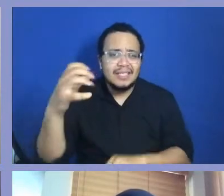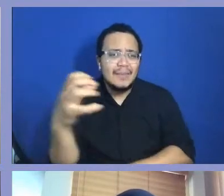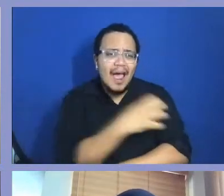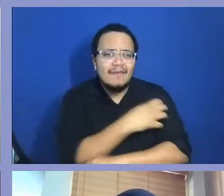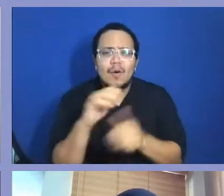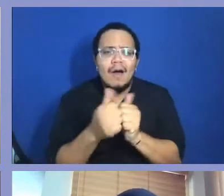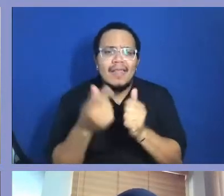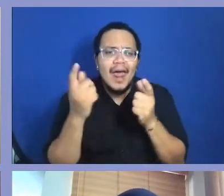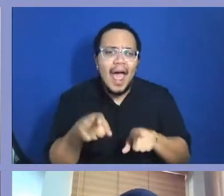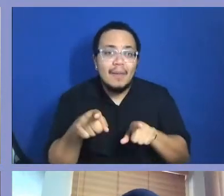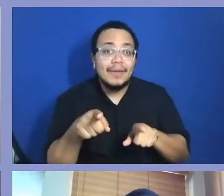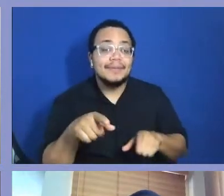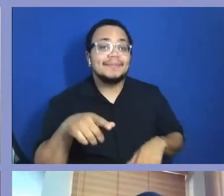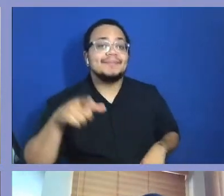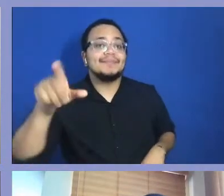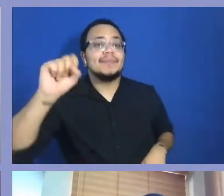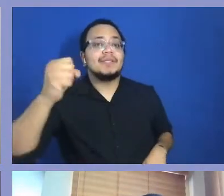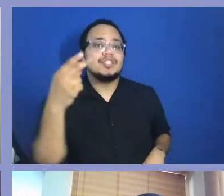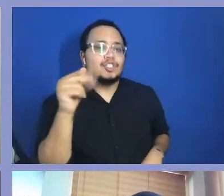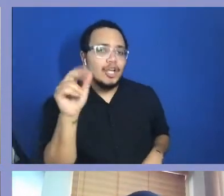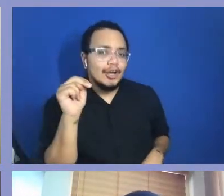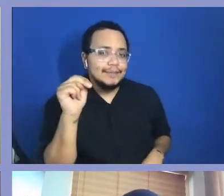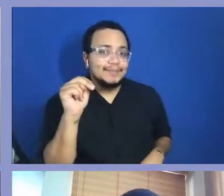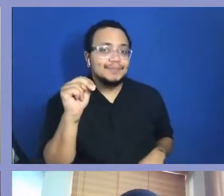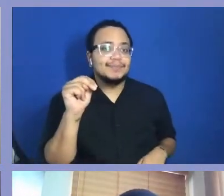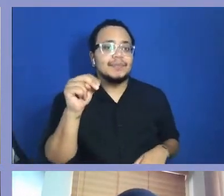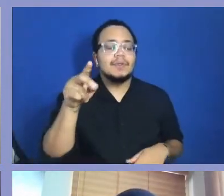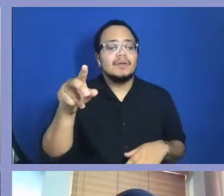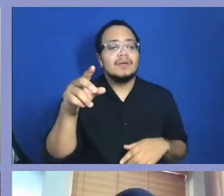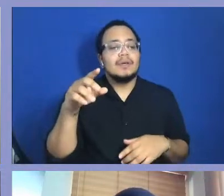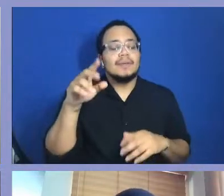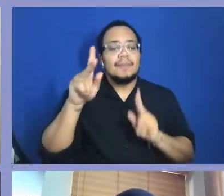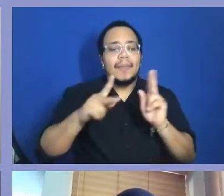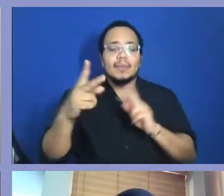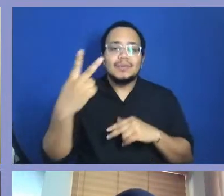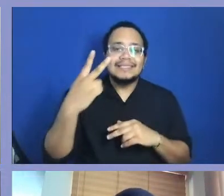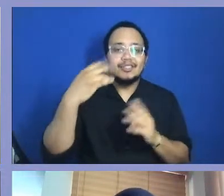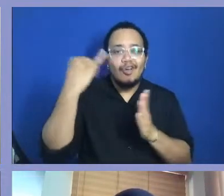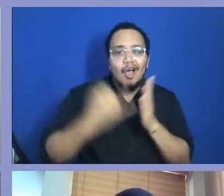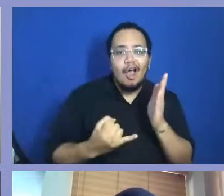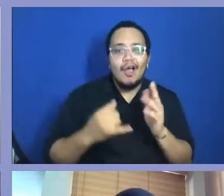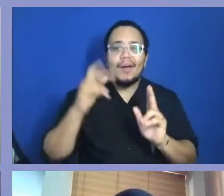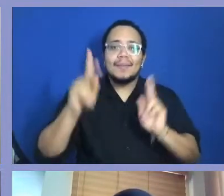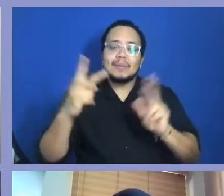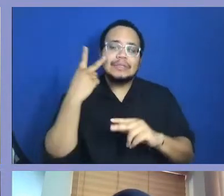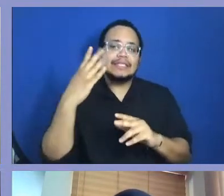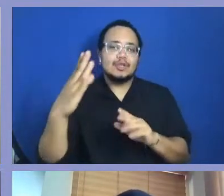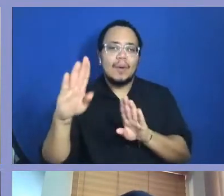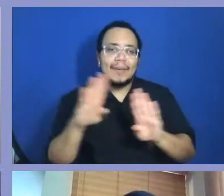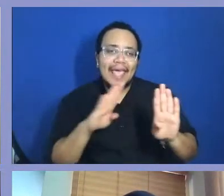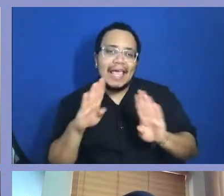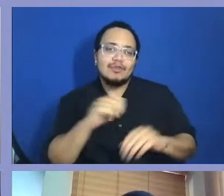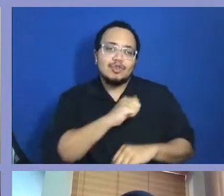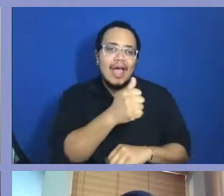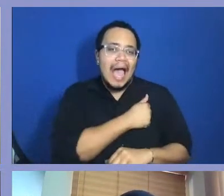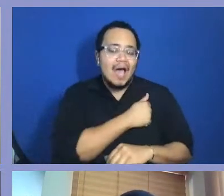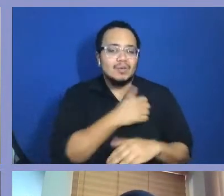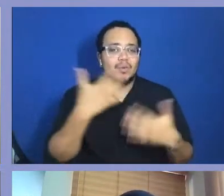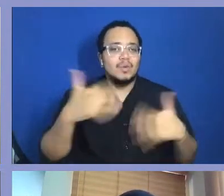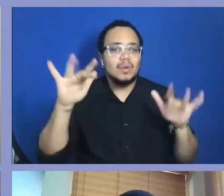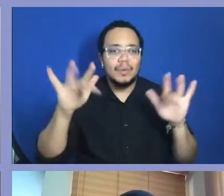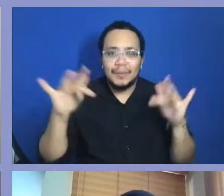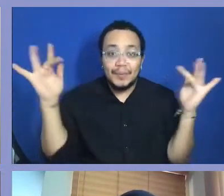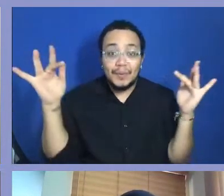by the company you keep. You will be known by the spirit you hold. If you hang out with knuckleheads, you're not going to do so well.